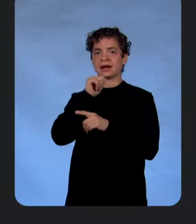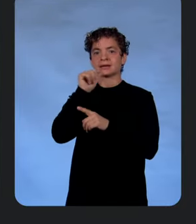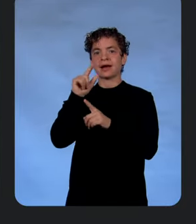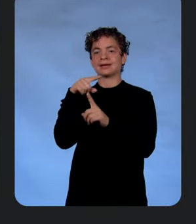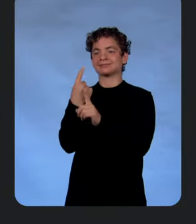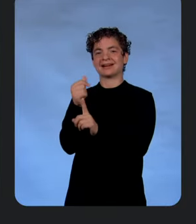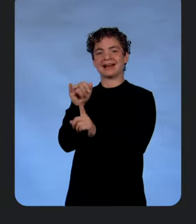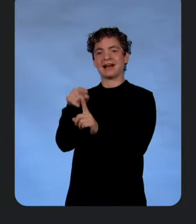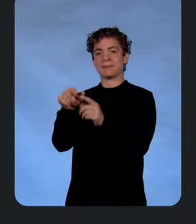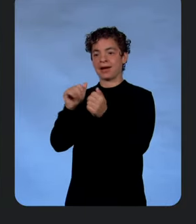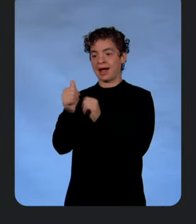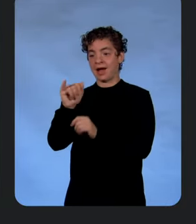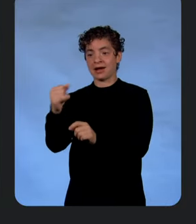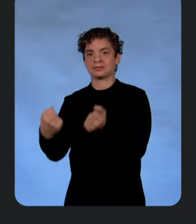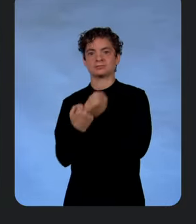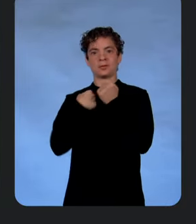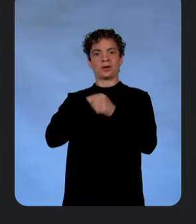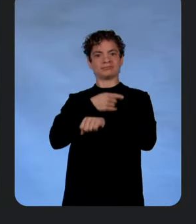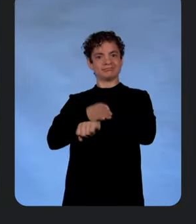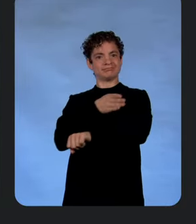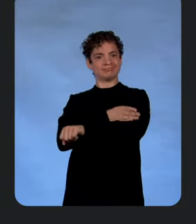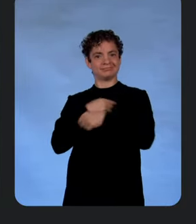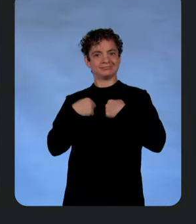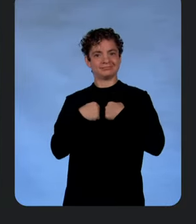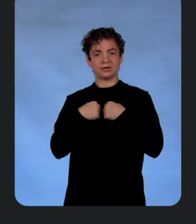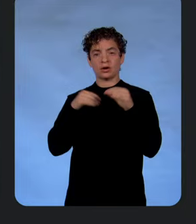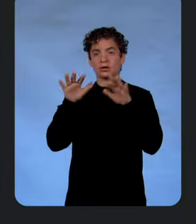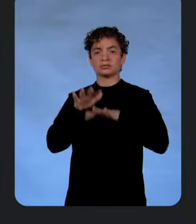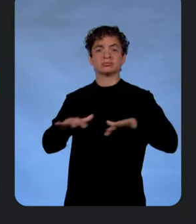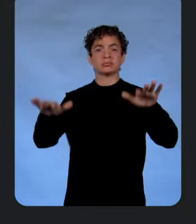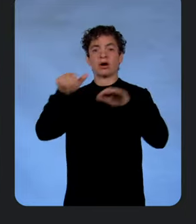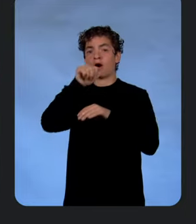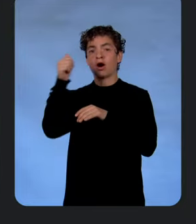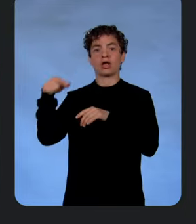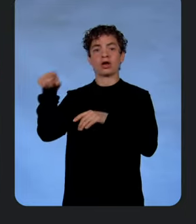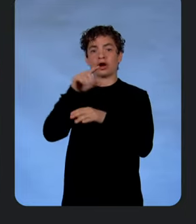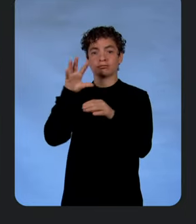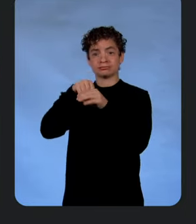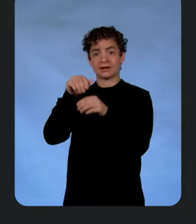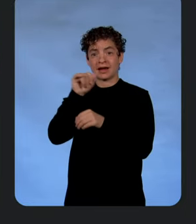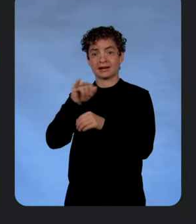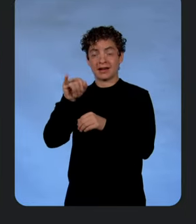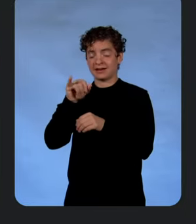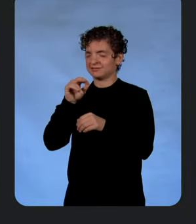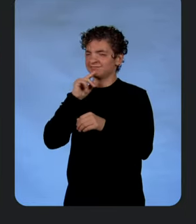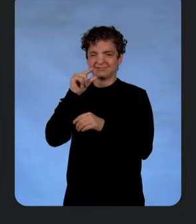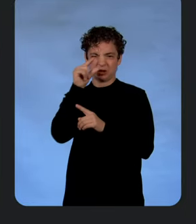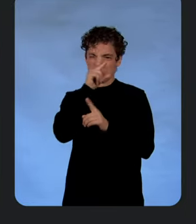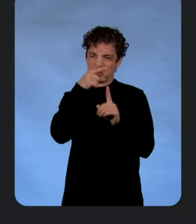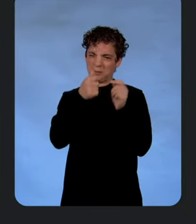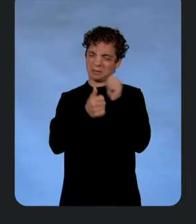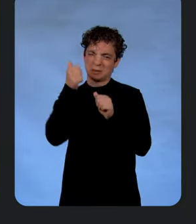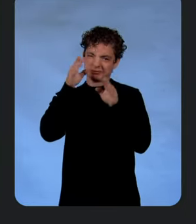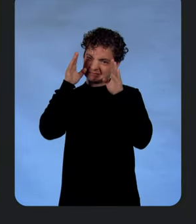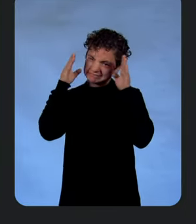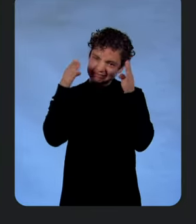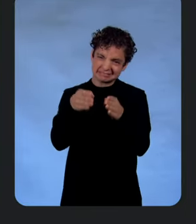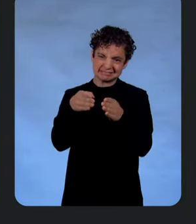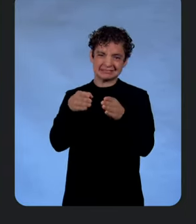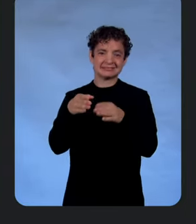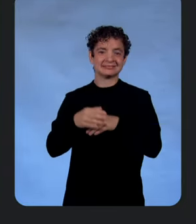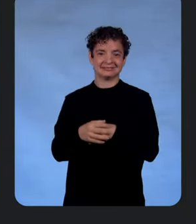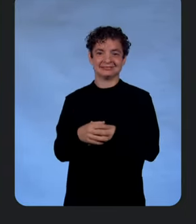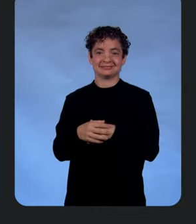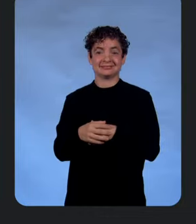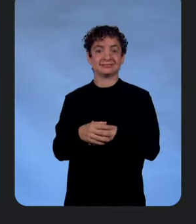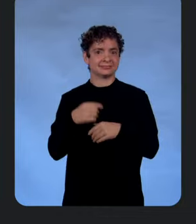better. So no one is putting AI into the center of the developer experience quite like Google is. Agreed. I learned so much from all our guests, but